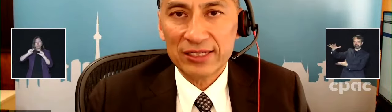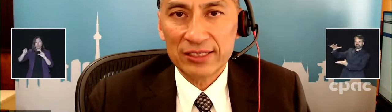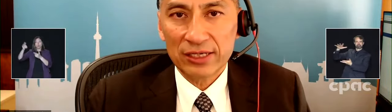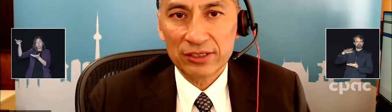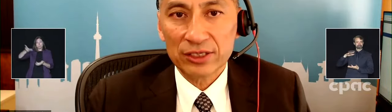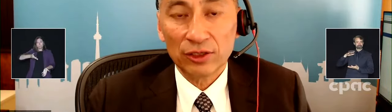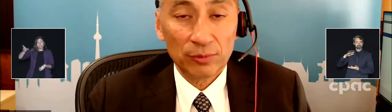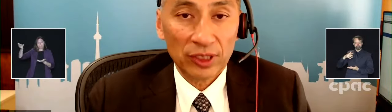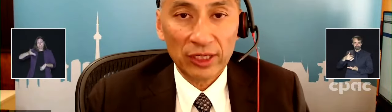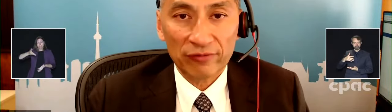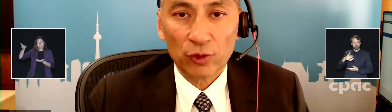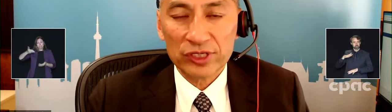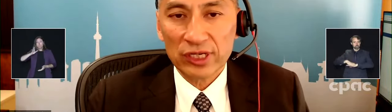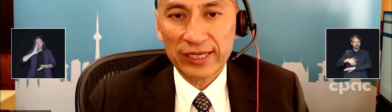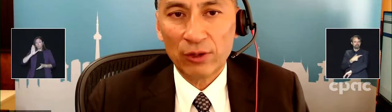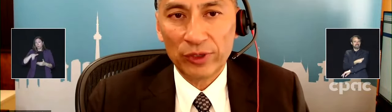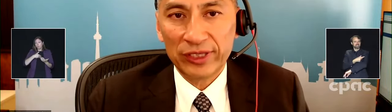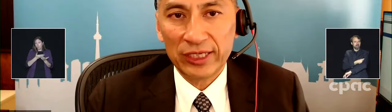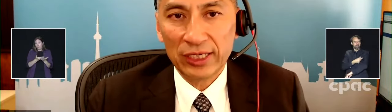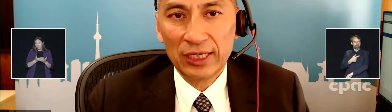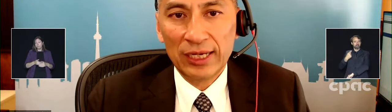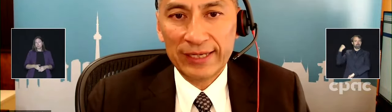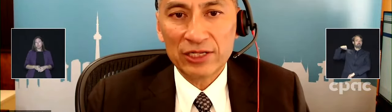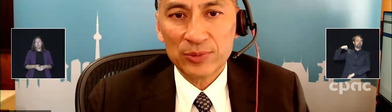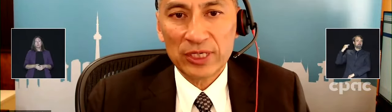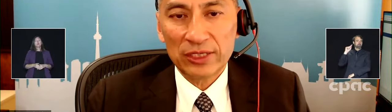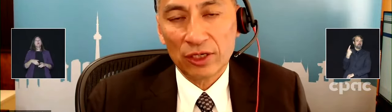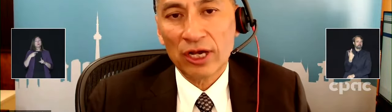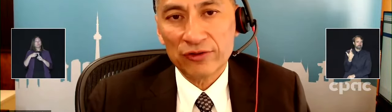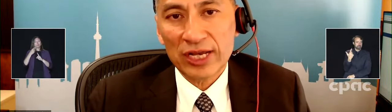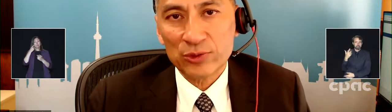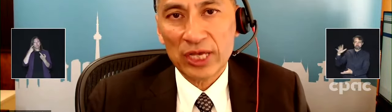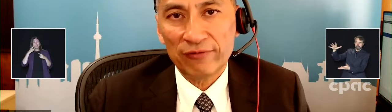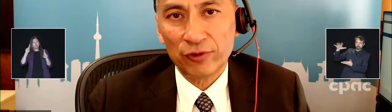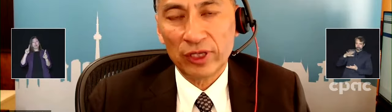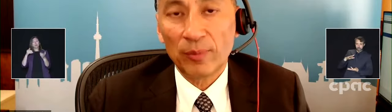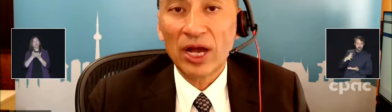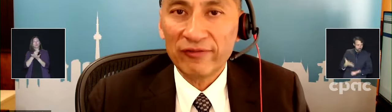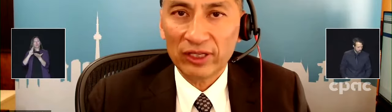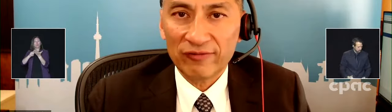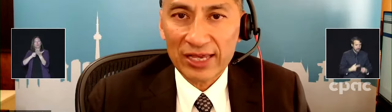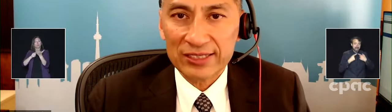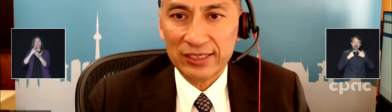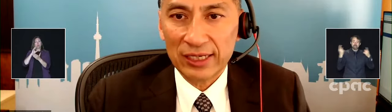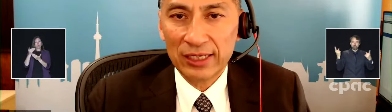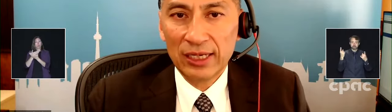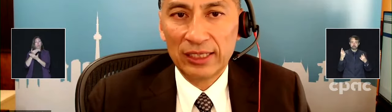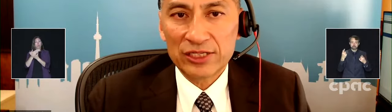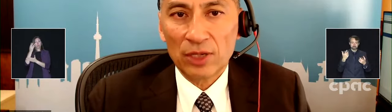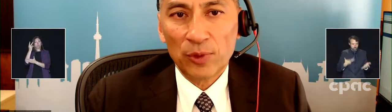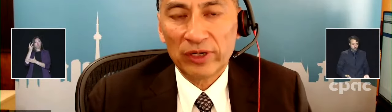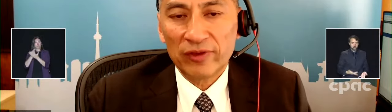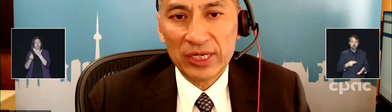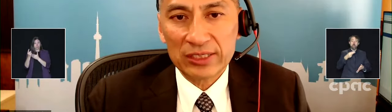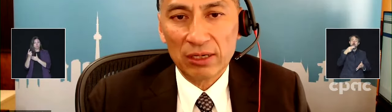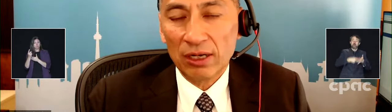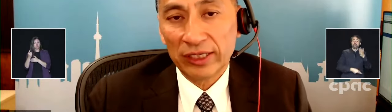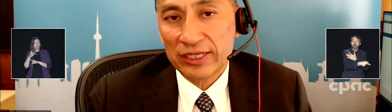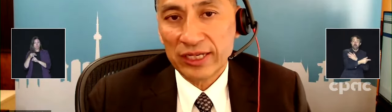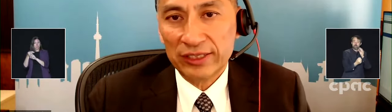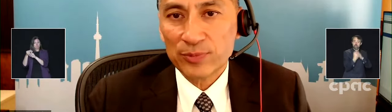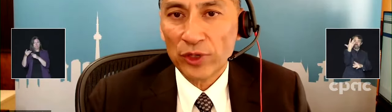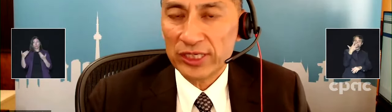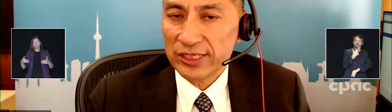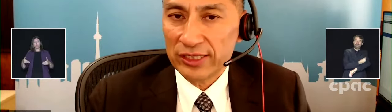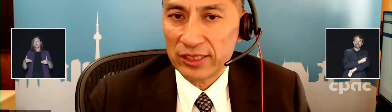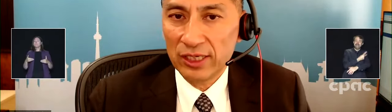vaccines that are still in play, and of course now with the announcement and the contracts we have for the bivalent vaccine, that's all part of the mix. All I